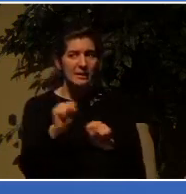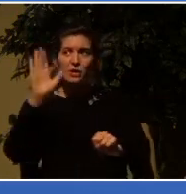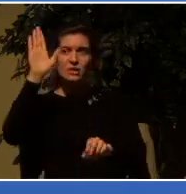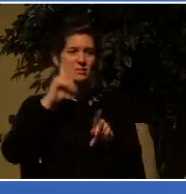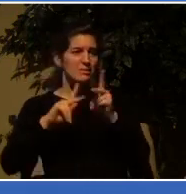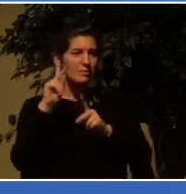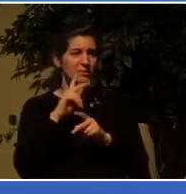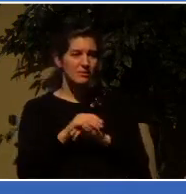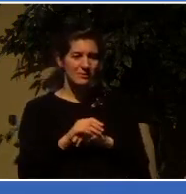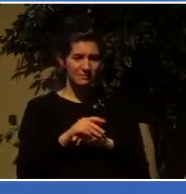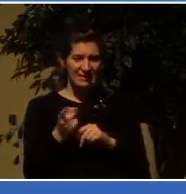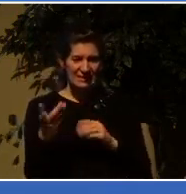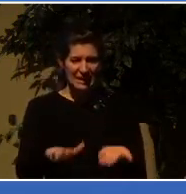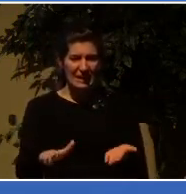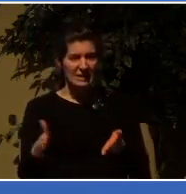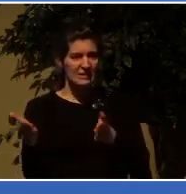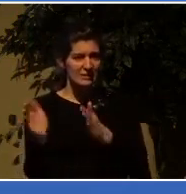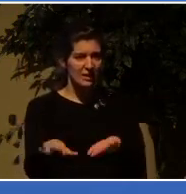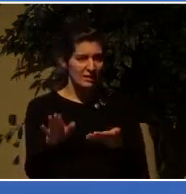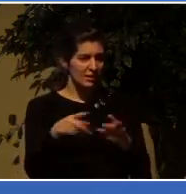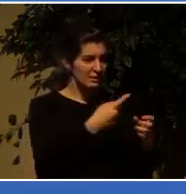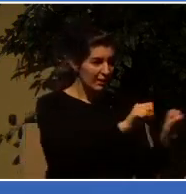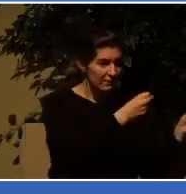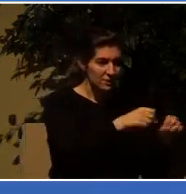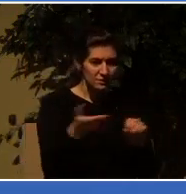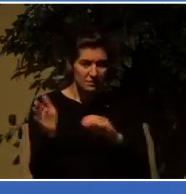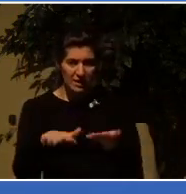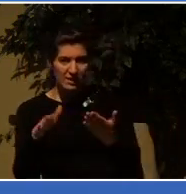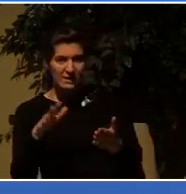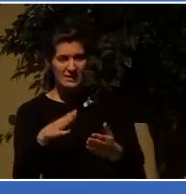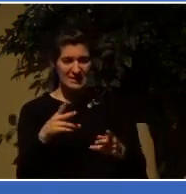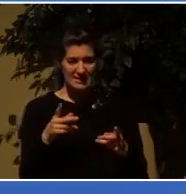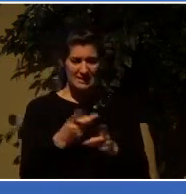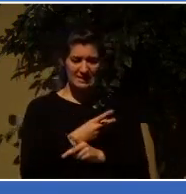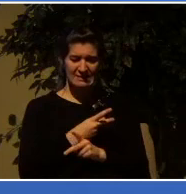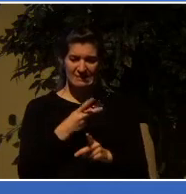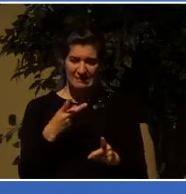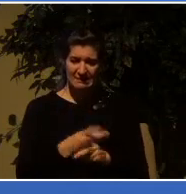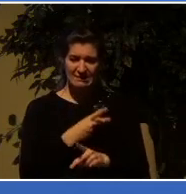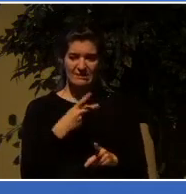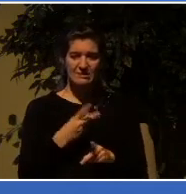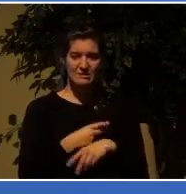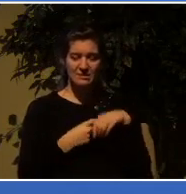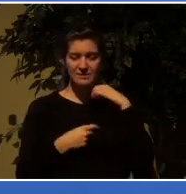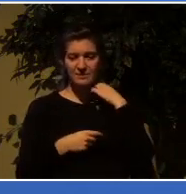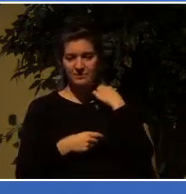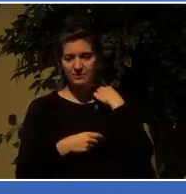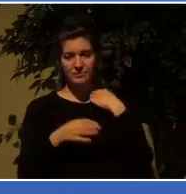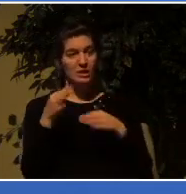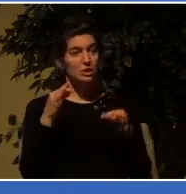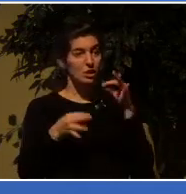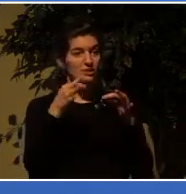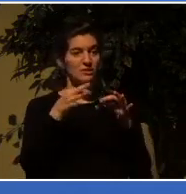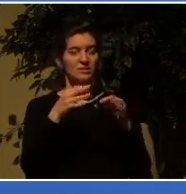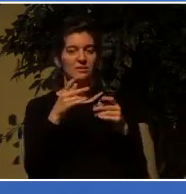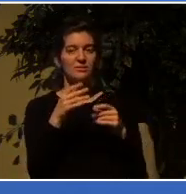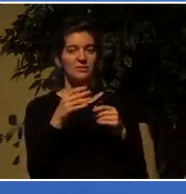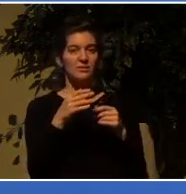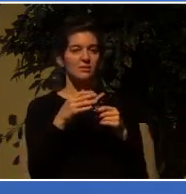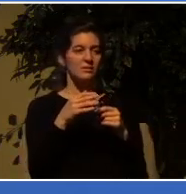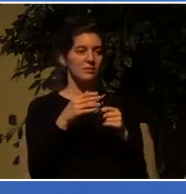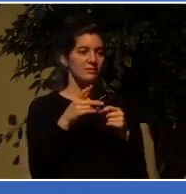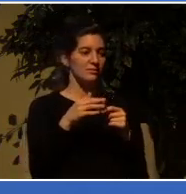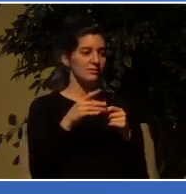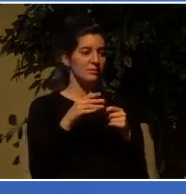and untruth will triumph over the truth and the justice? Those are major,